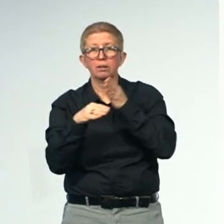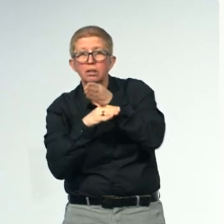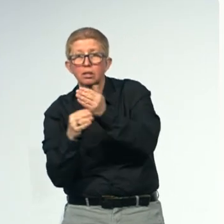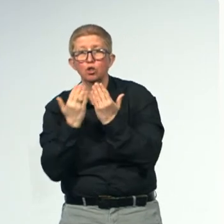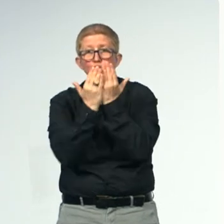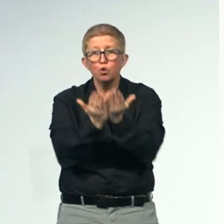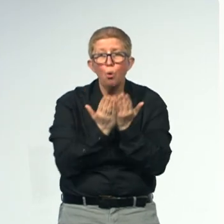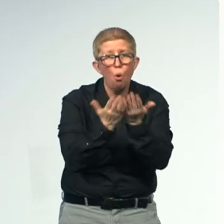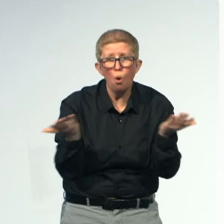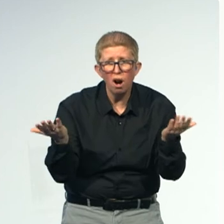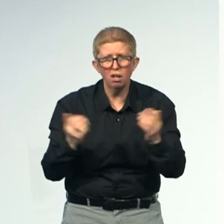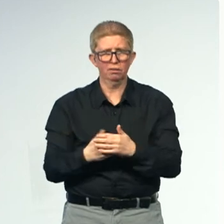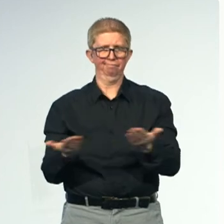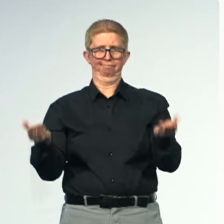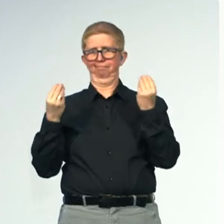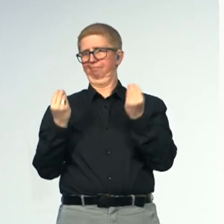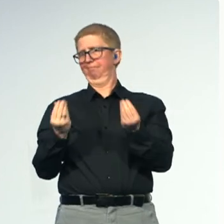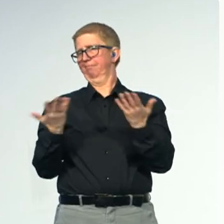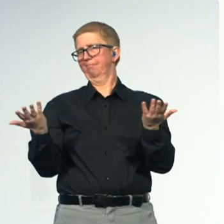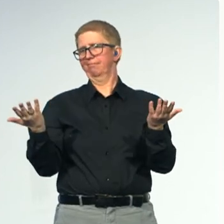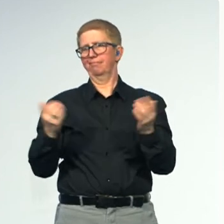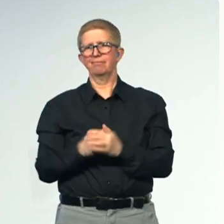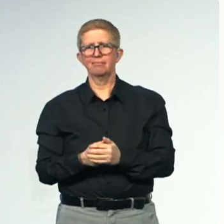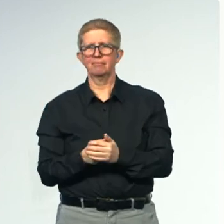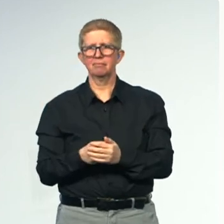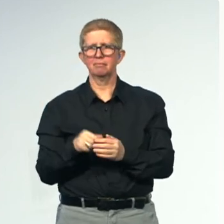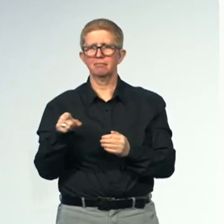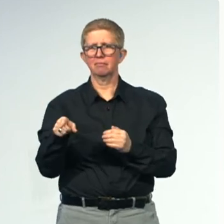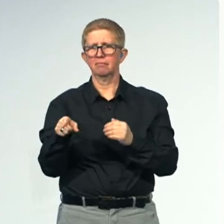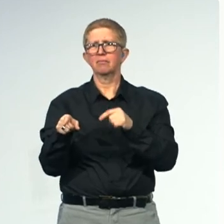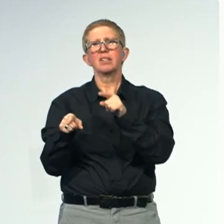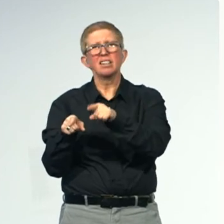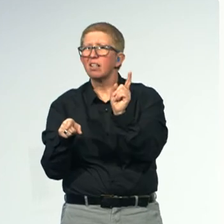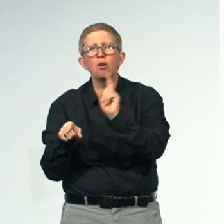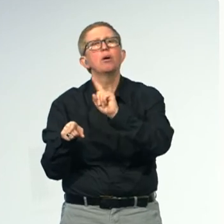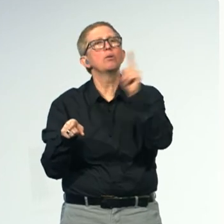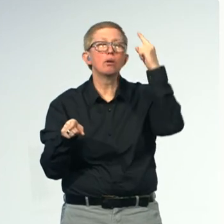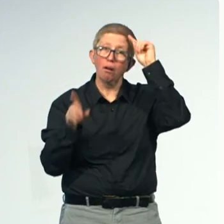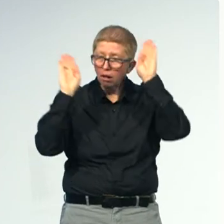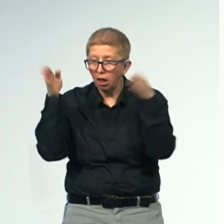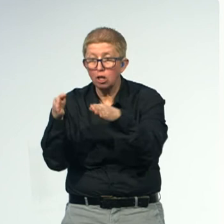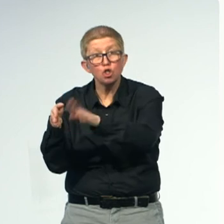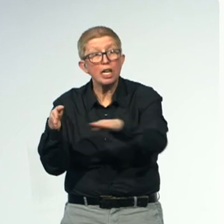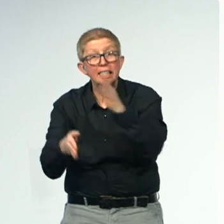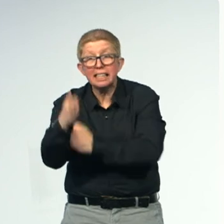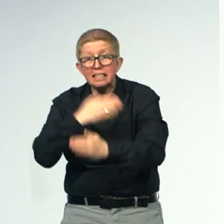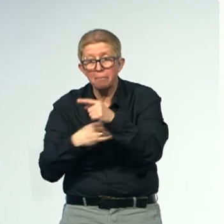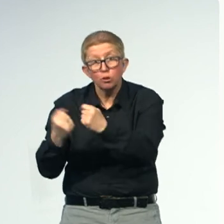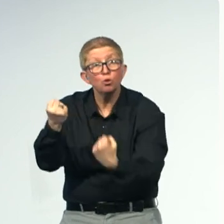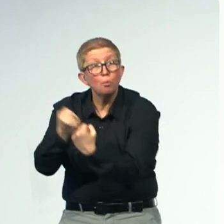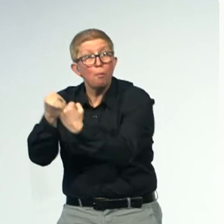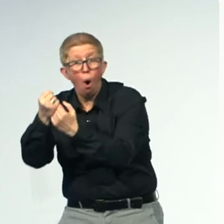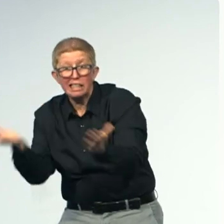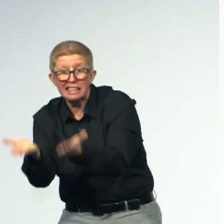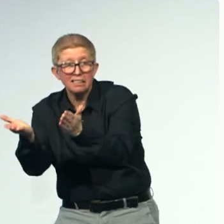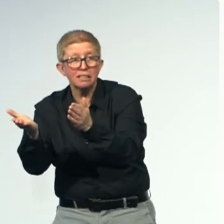fight for people with disabilities. It should be a fight for everyone. Being inclusive, it's not about taking one